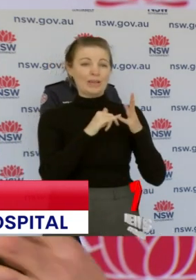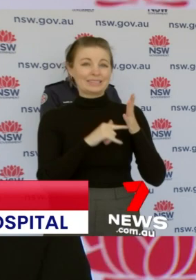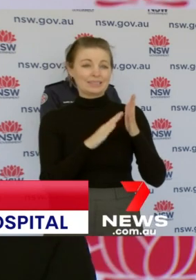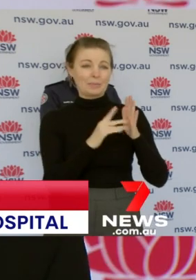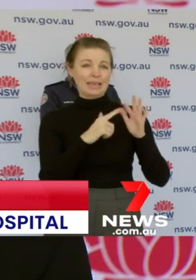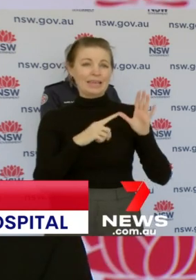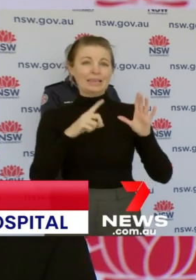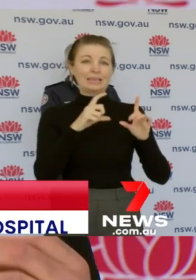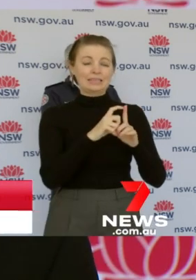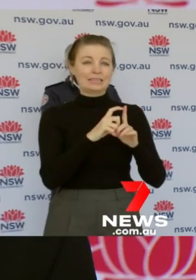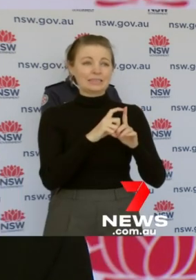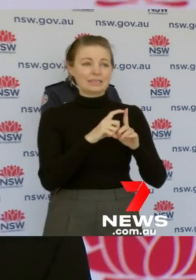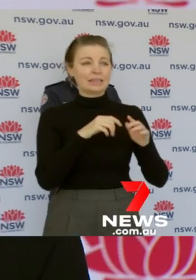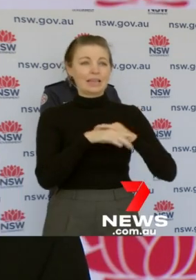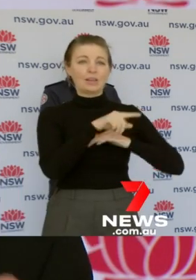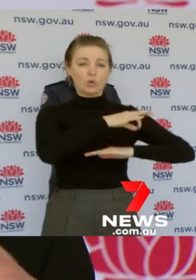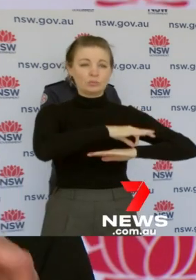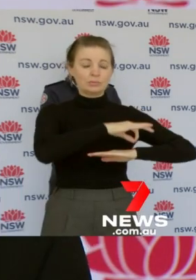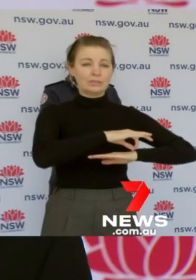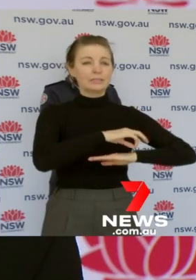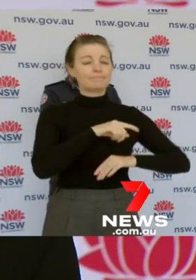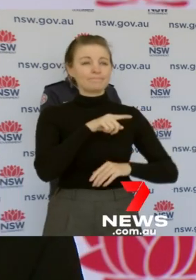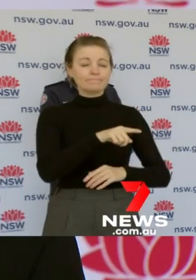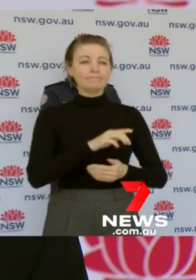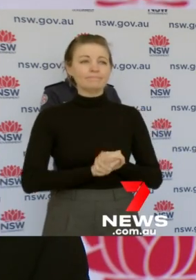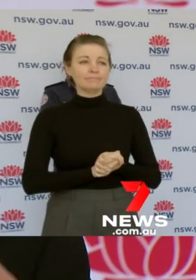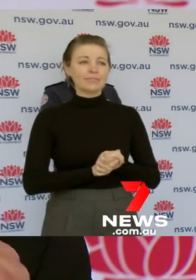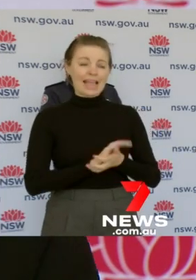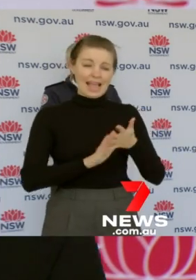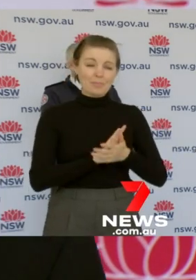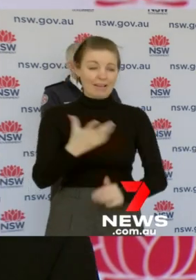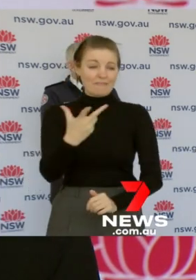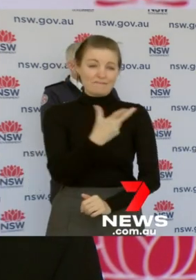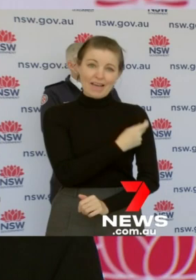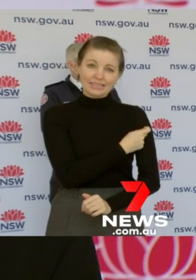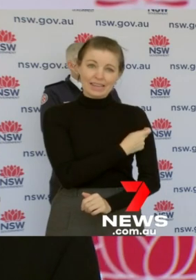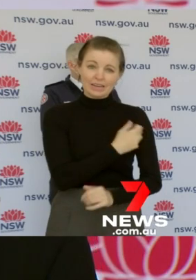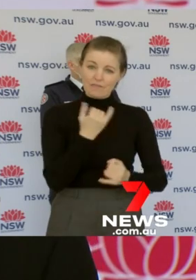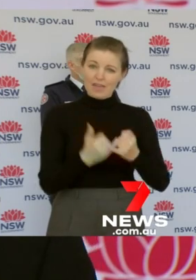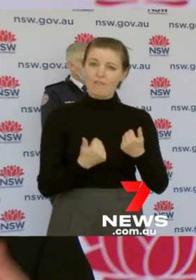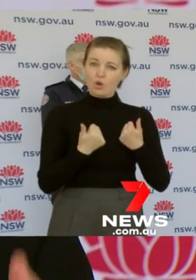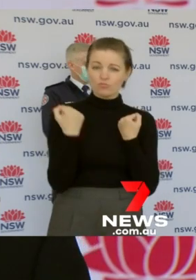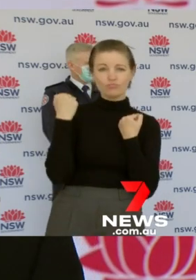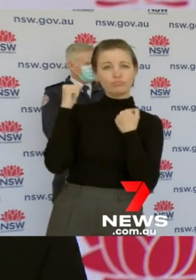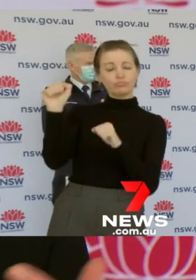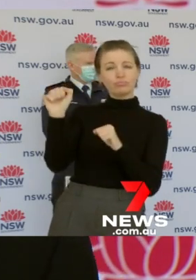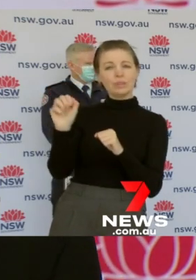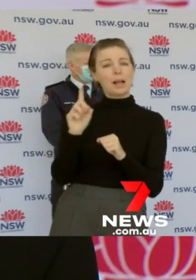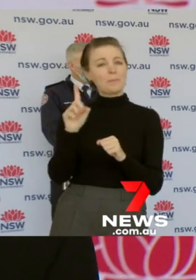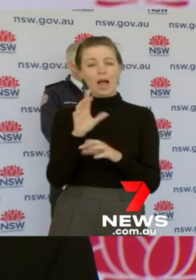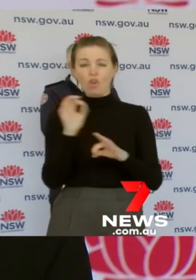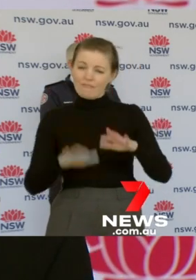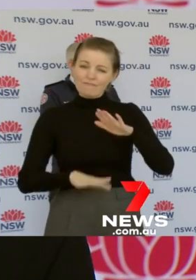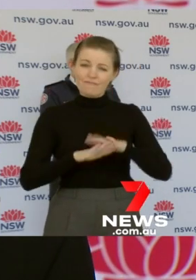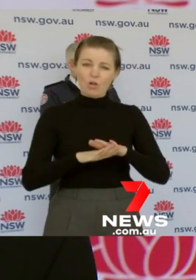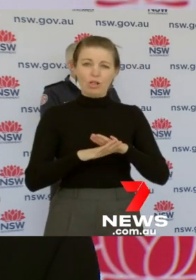is very effective in reducing severe disease but it's not a hundred percent. We all need to protect our health workers who are on the front line caring for